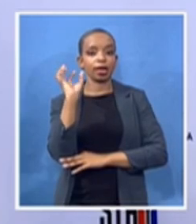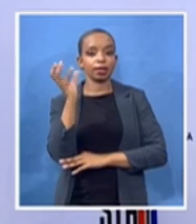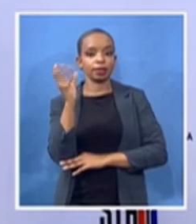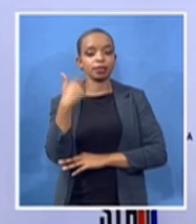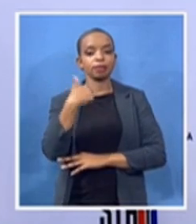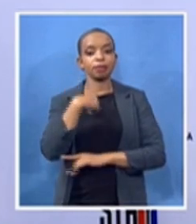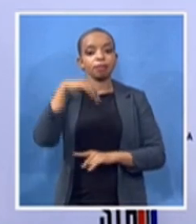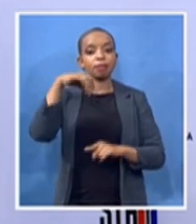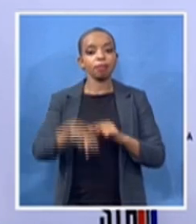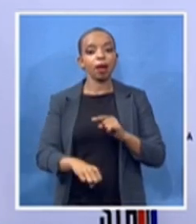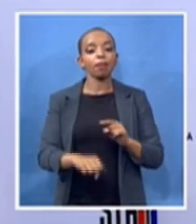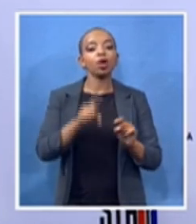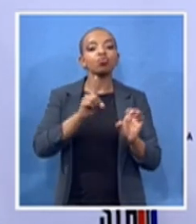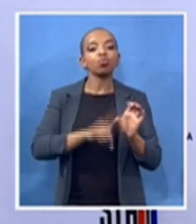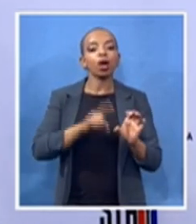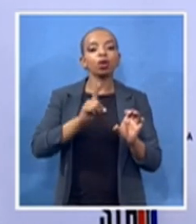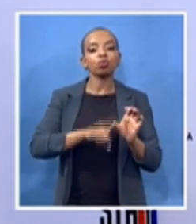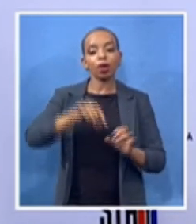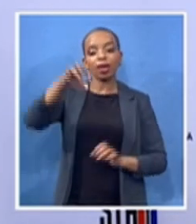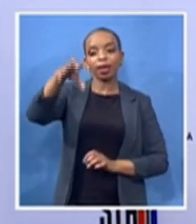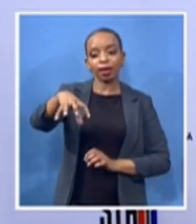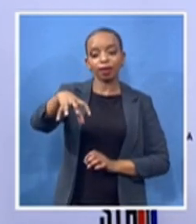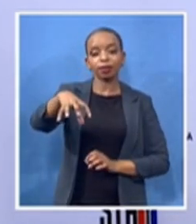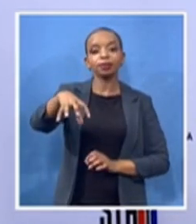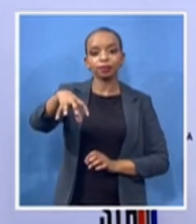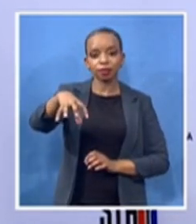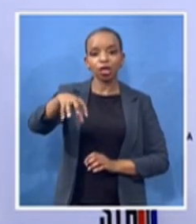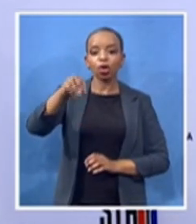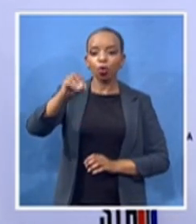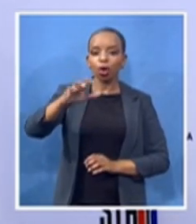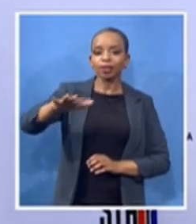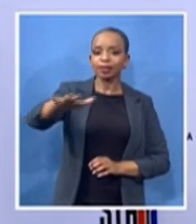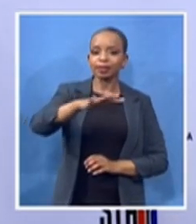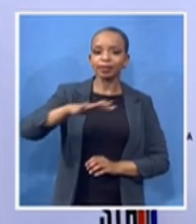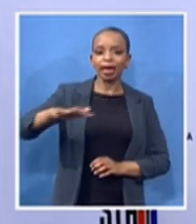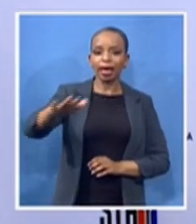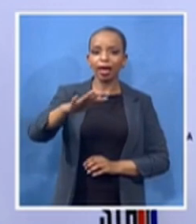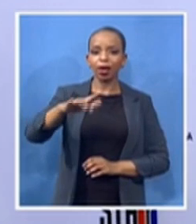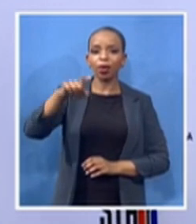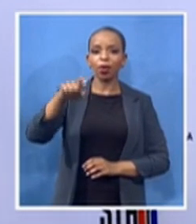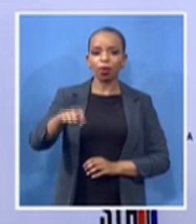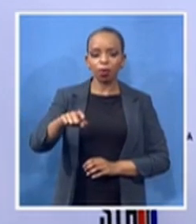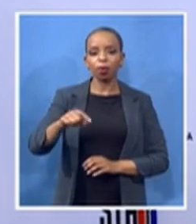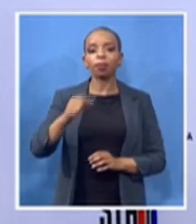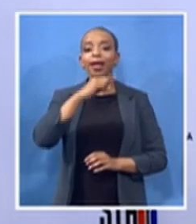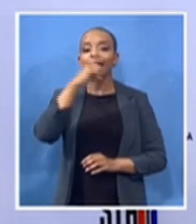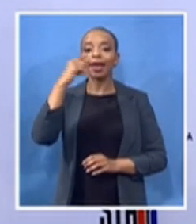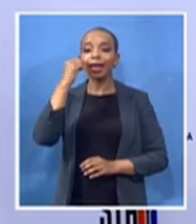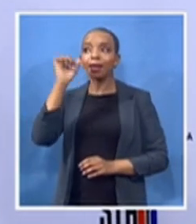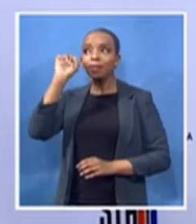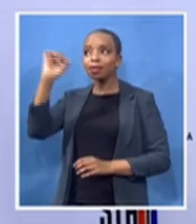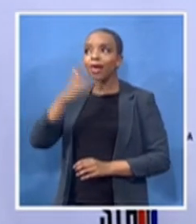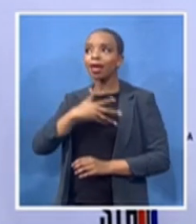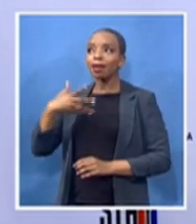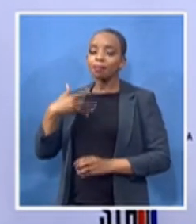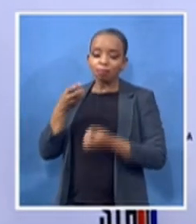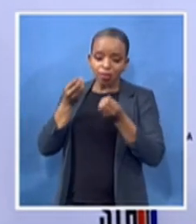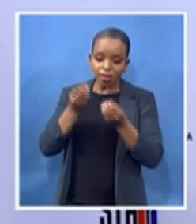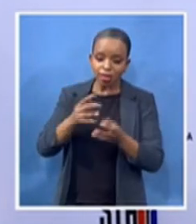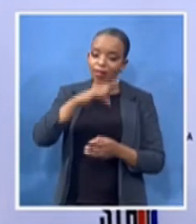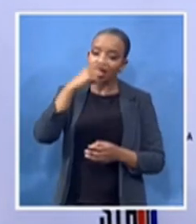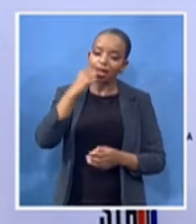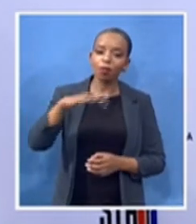after her and i wonder to myself whether the the the the students who live in that residence actually know